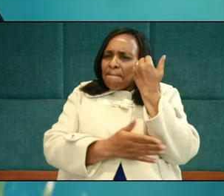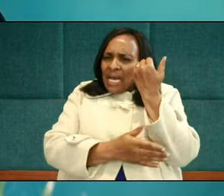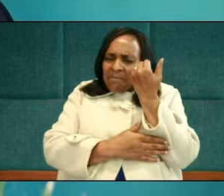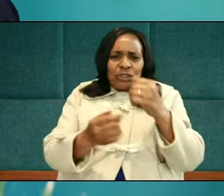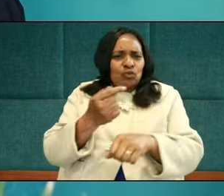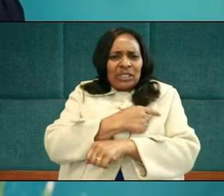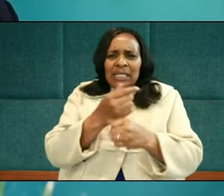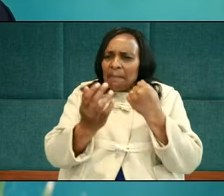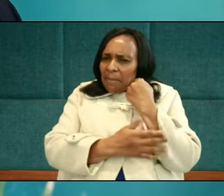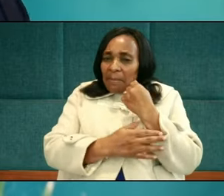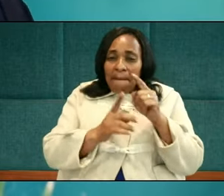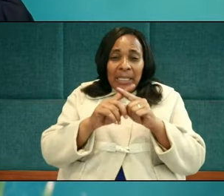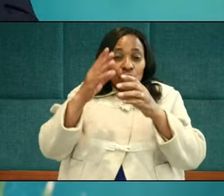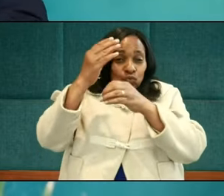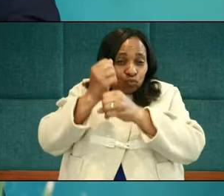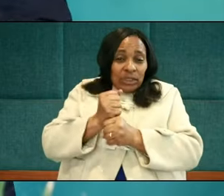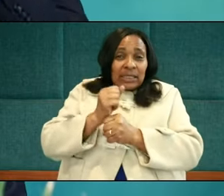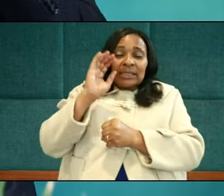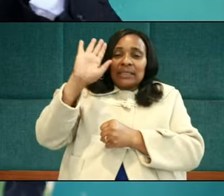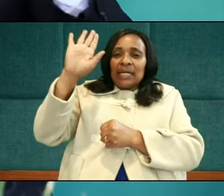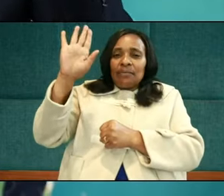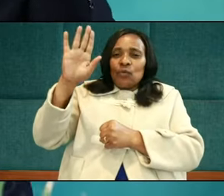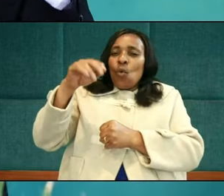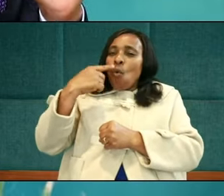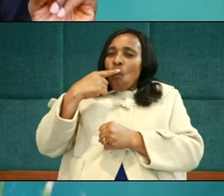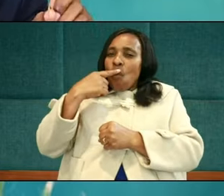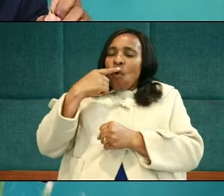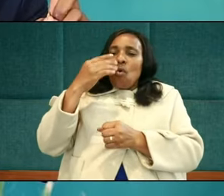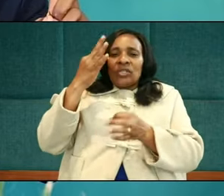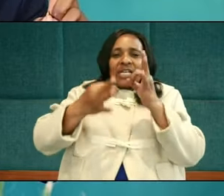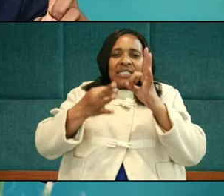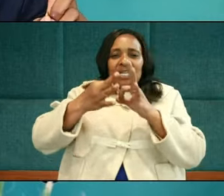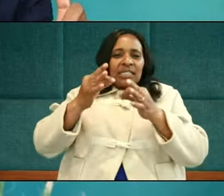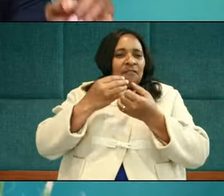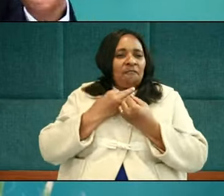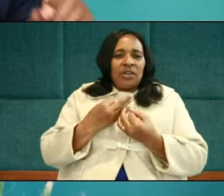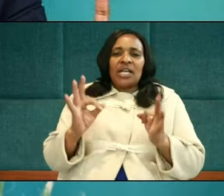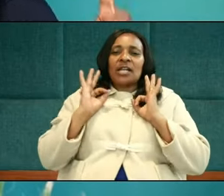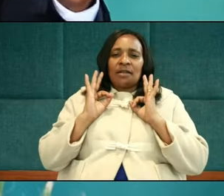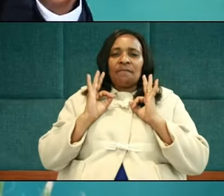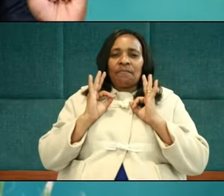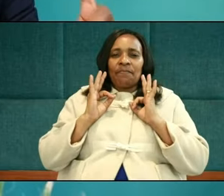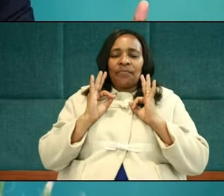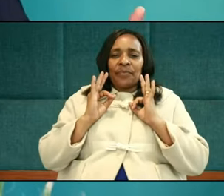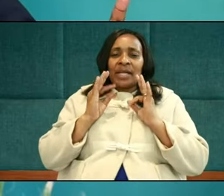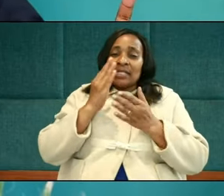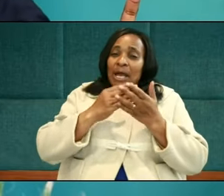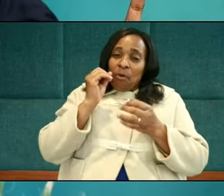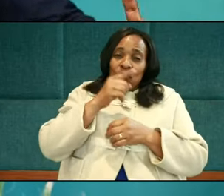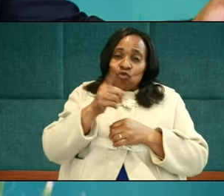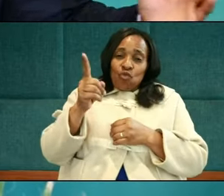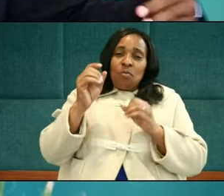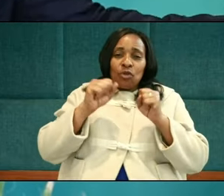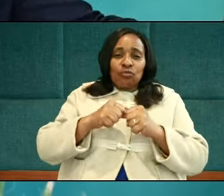himself to him who judges justly. Some of you have been mistreated,